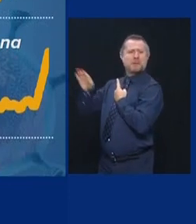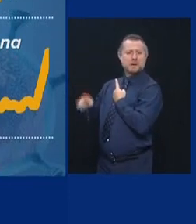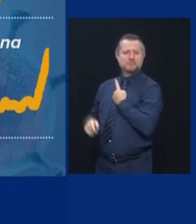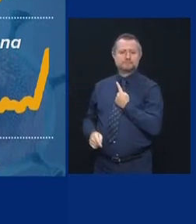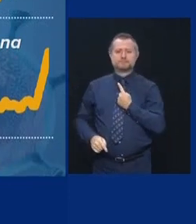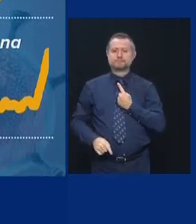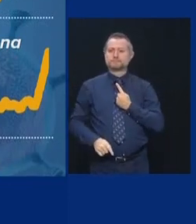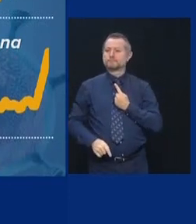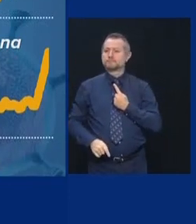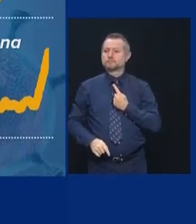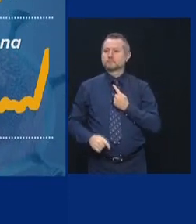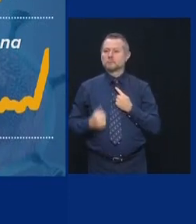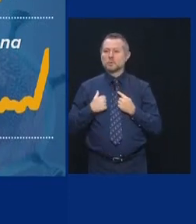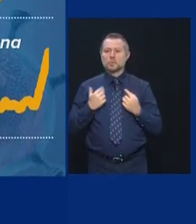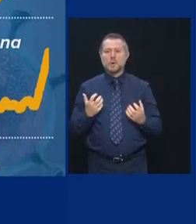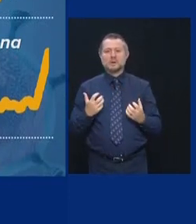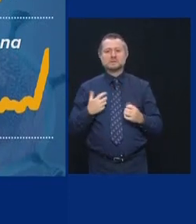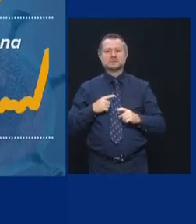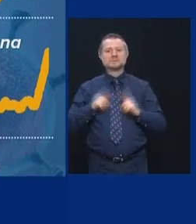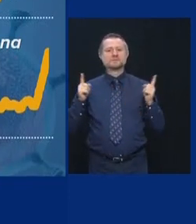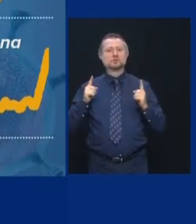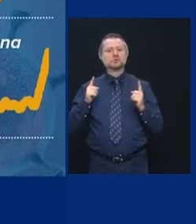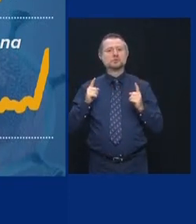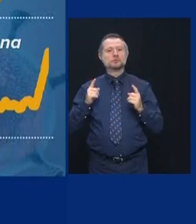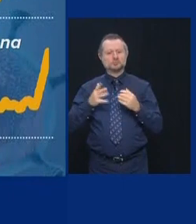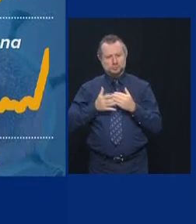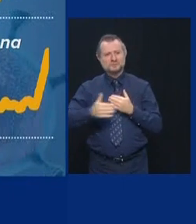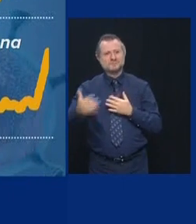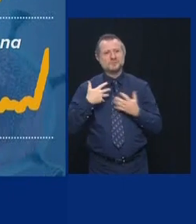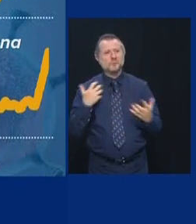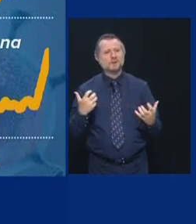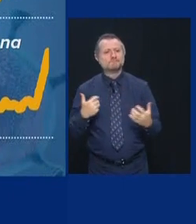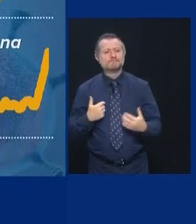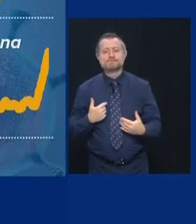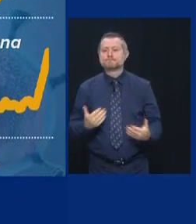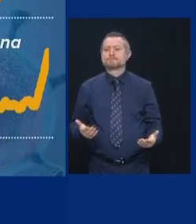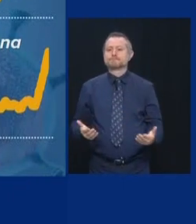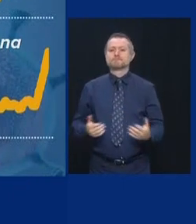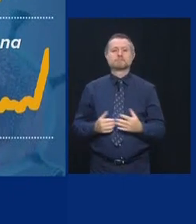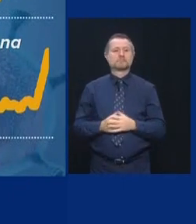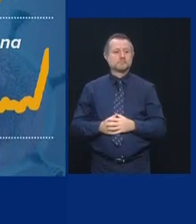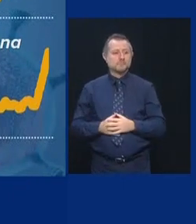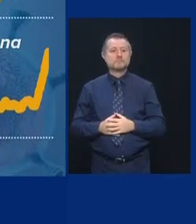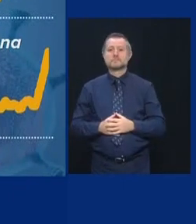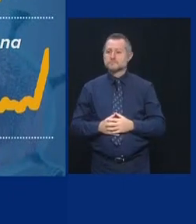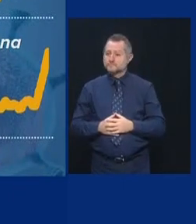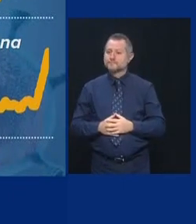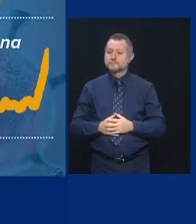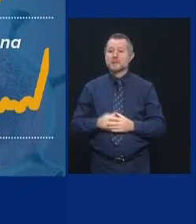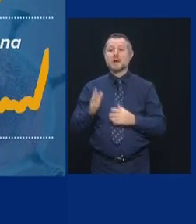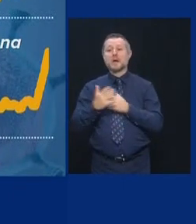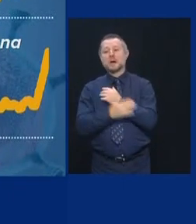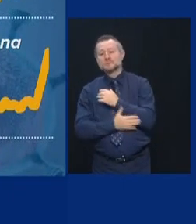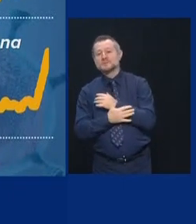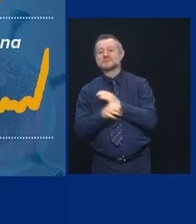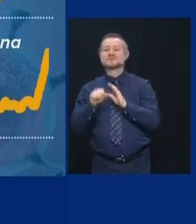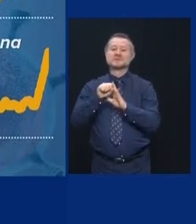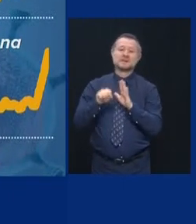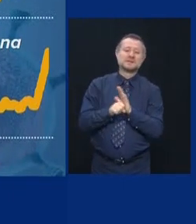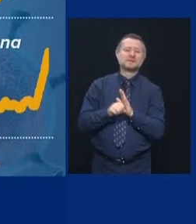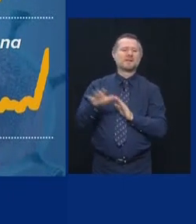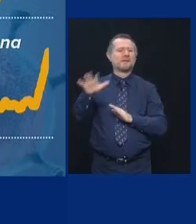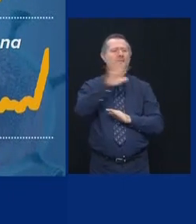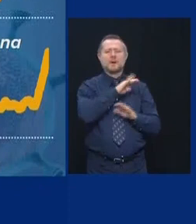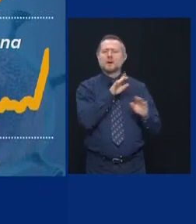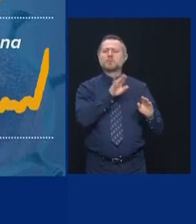want to be the exception to the rule, right? Other states up, other countries up. That in